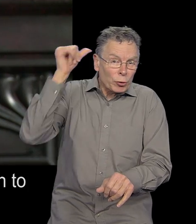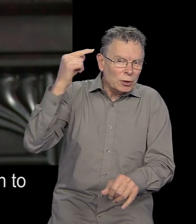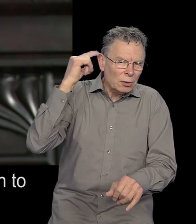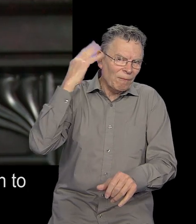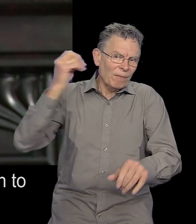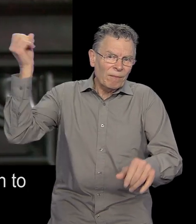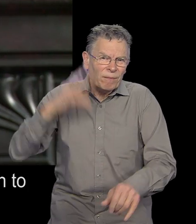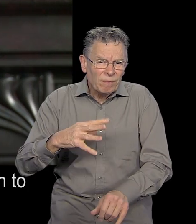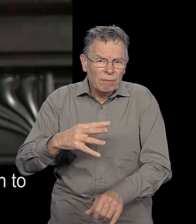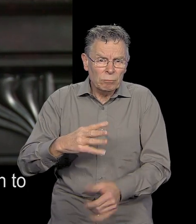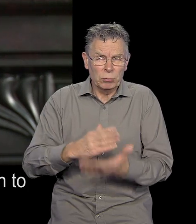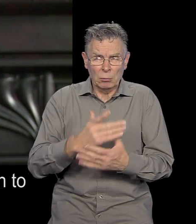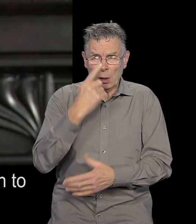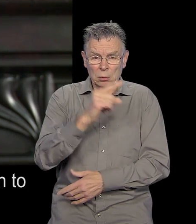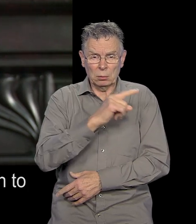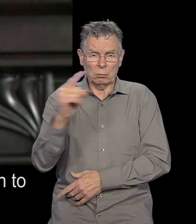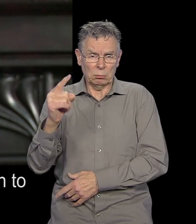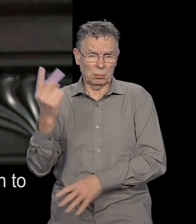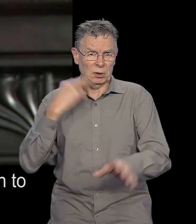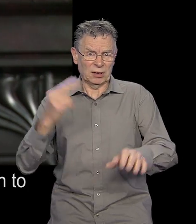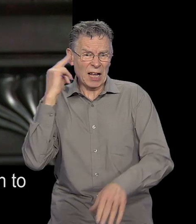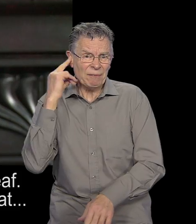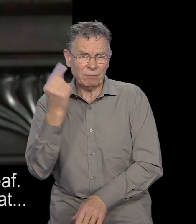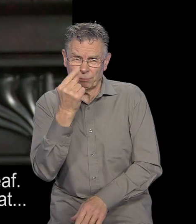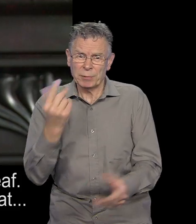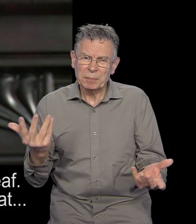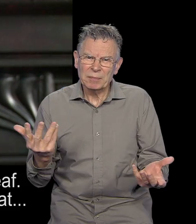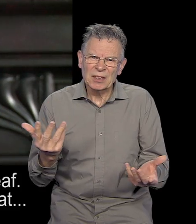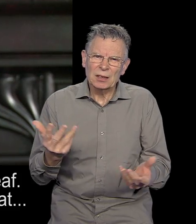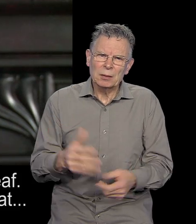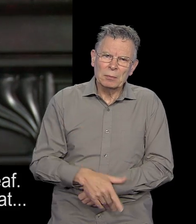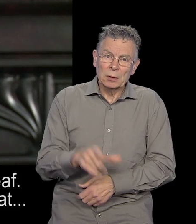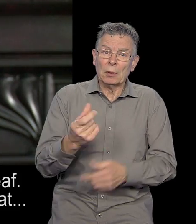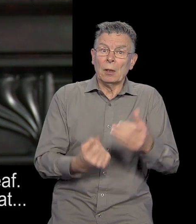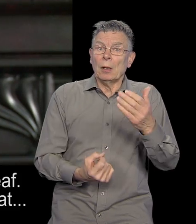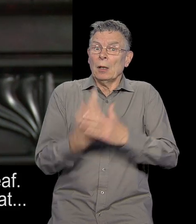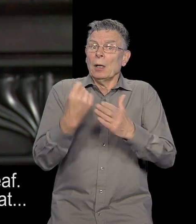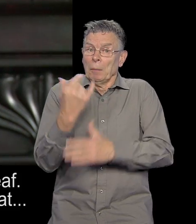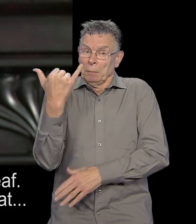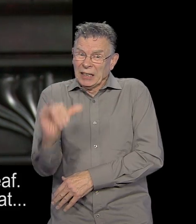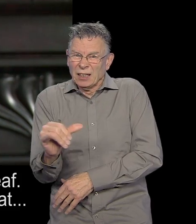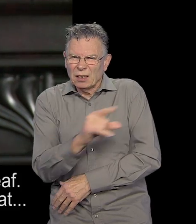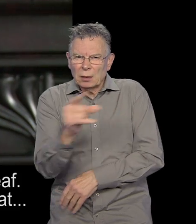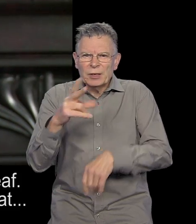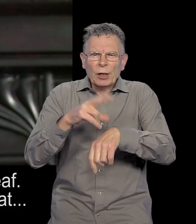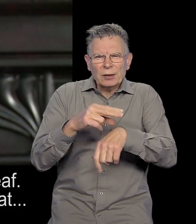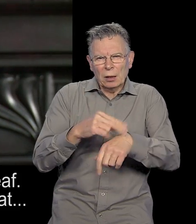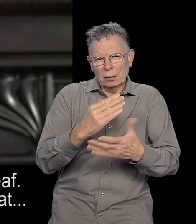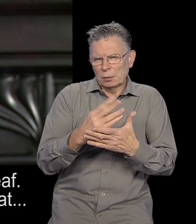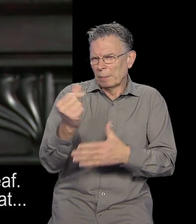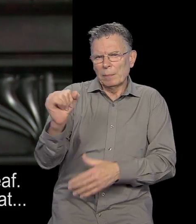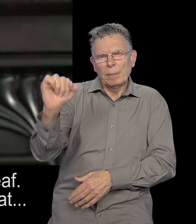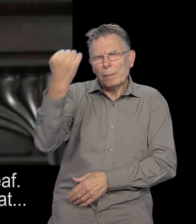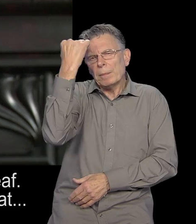cut their auditory nerve, in other words, to become deaf. And there have been